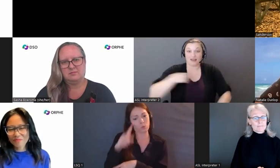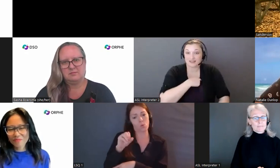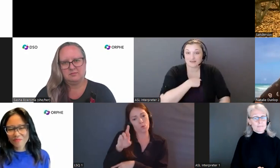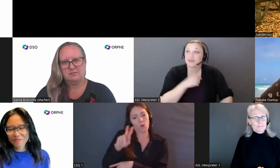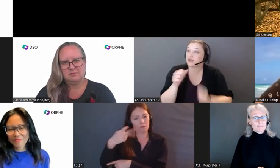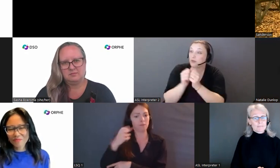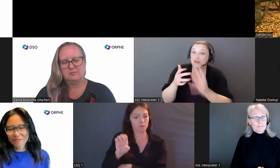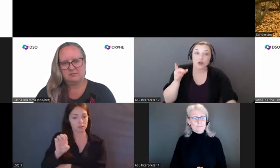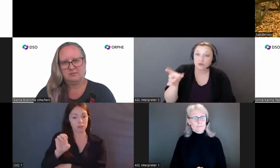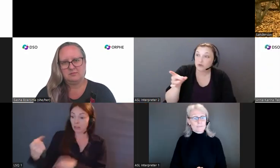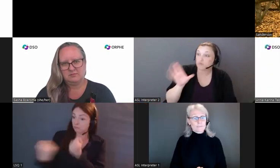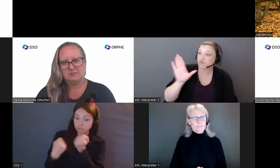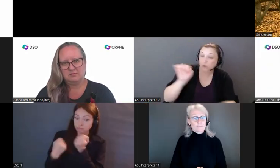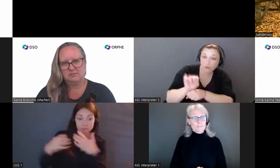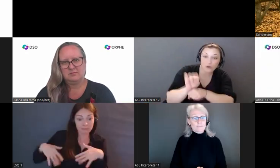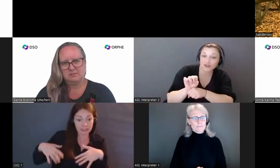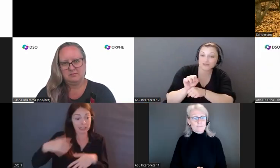Thank you so much for joining